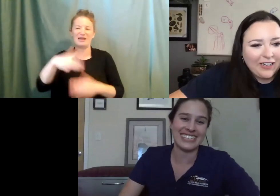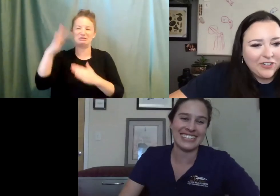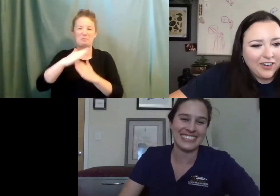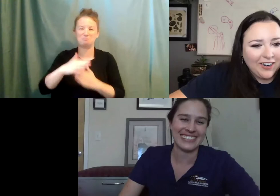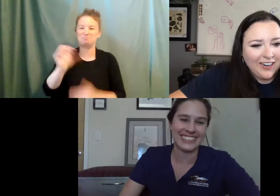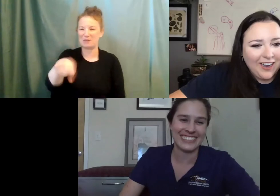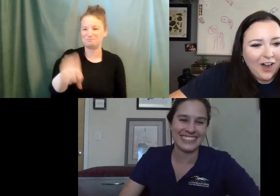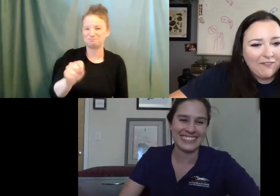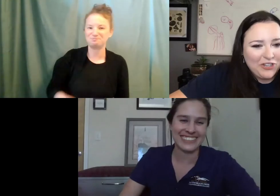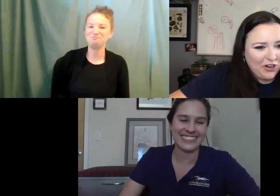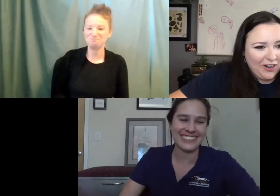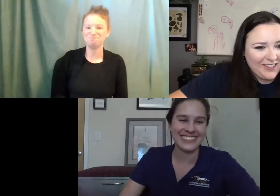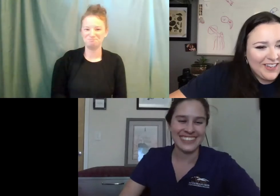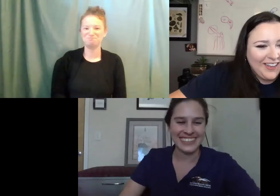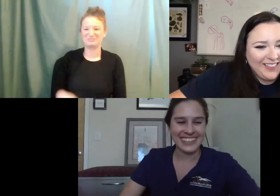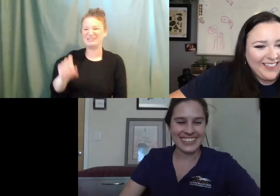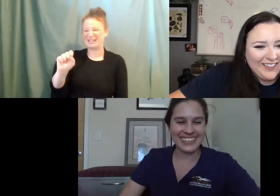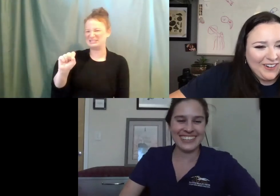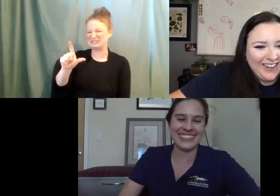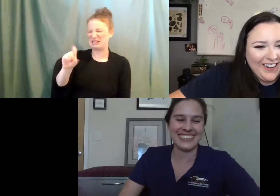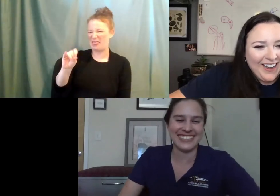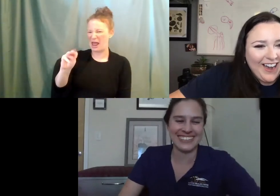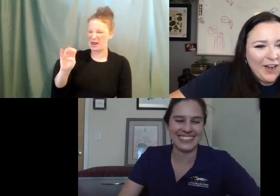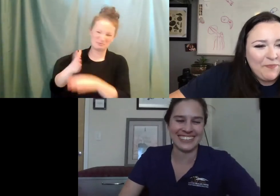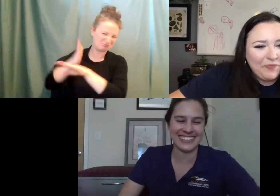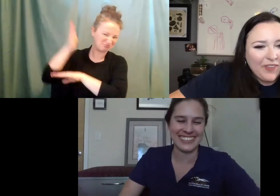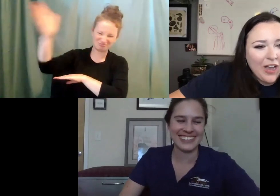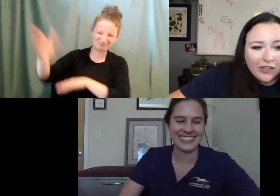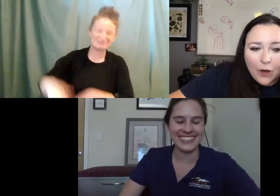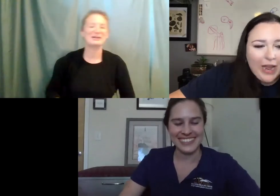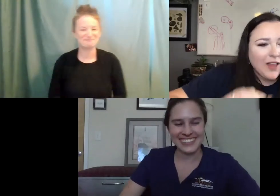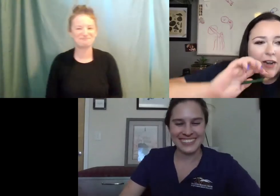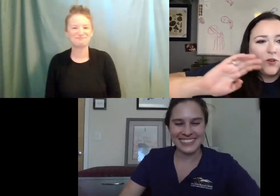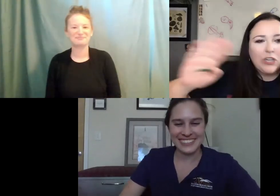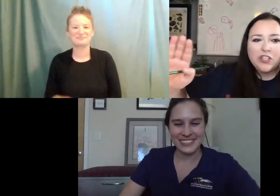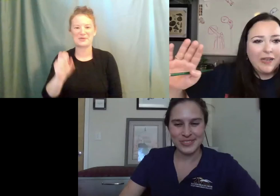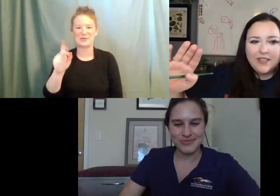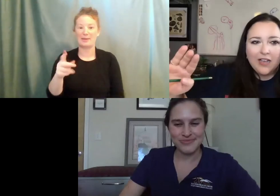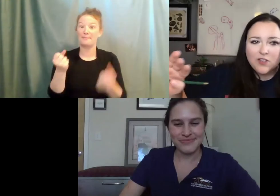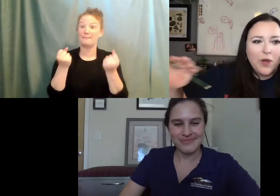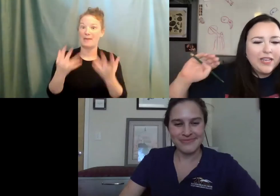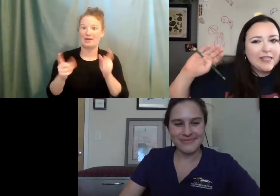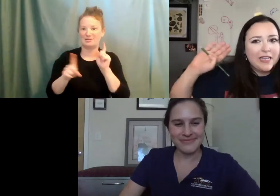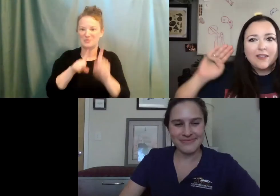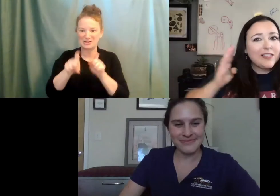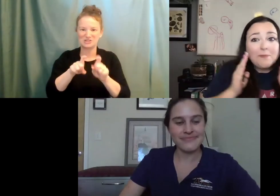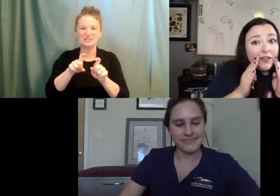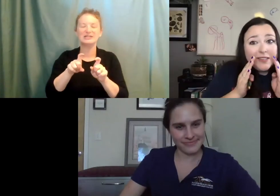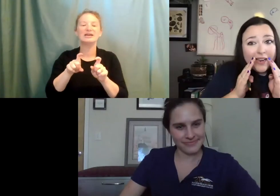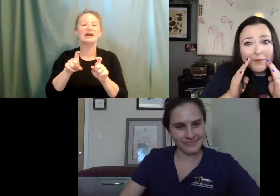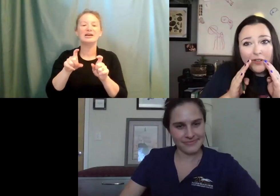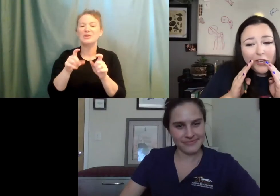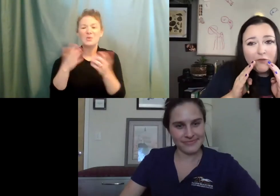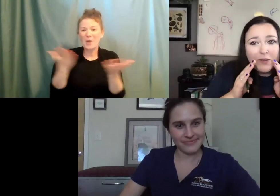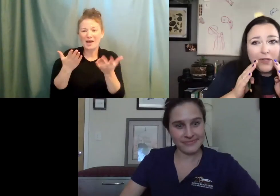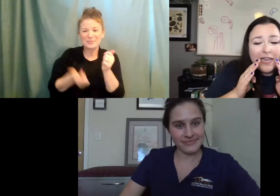Slime factor off the charts. That's great. Um, a lot, okay. A lot of questions about size. So what is the smallest